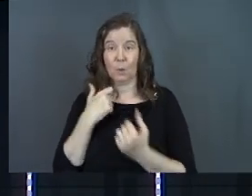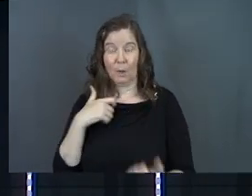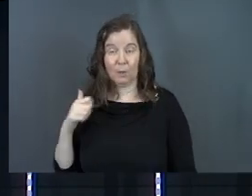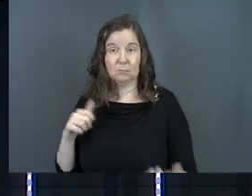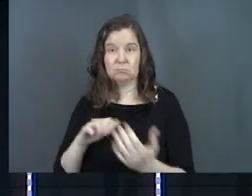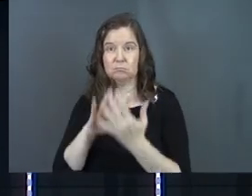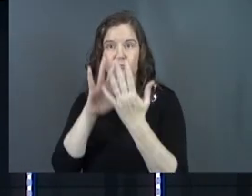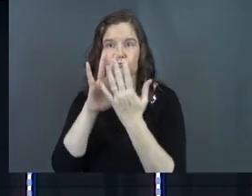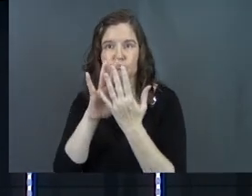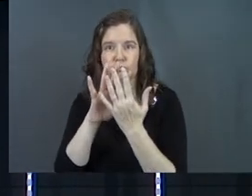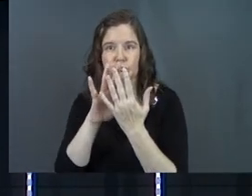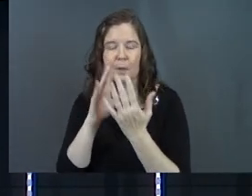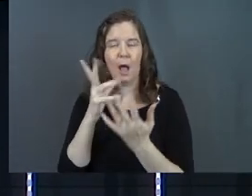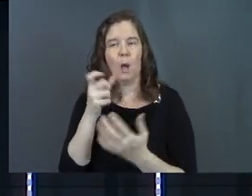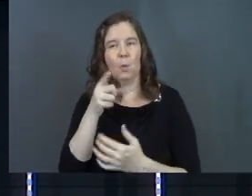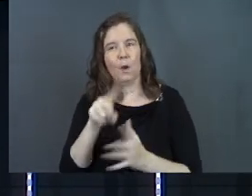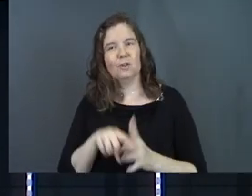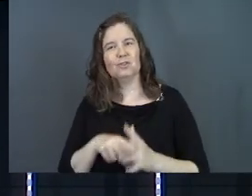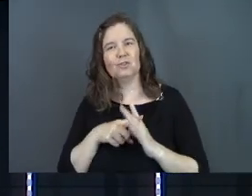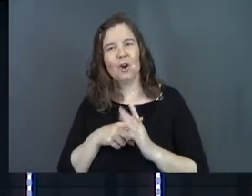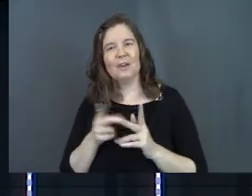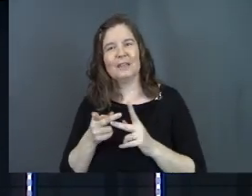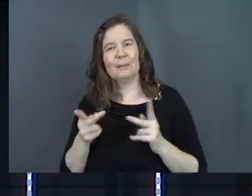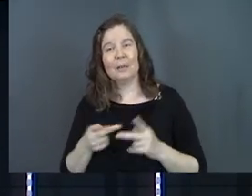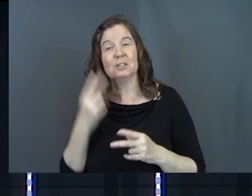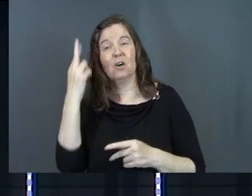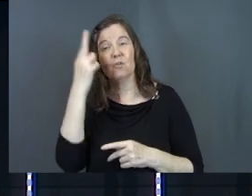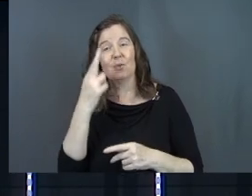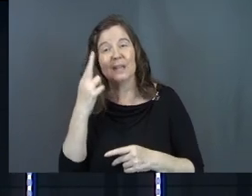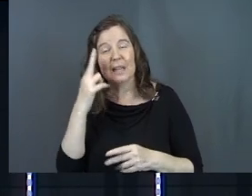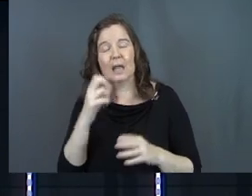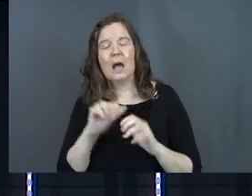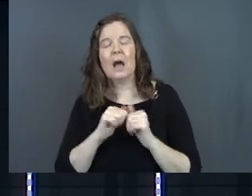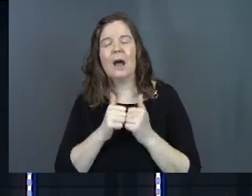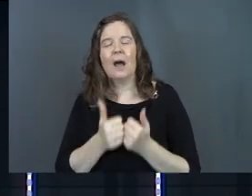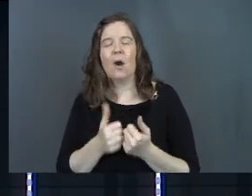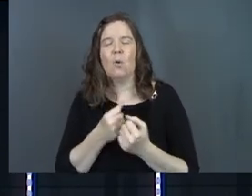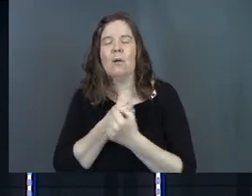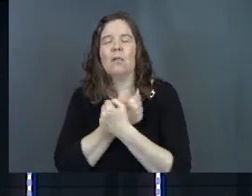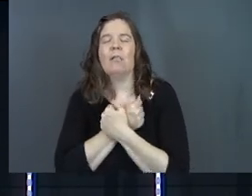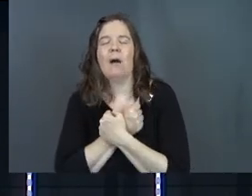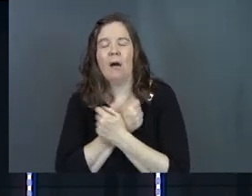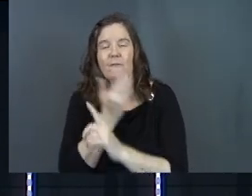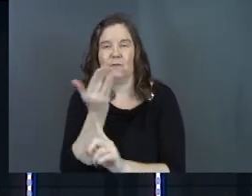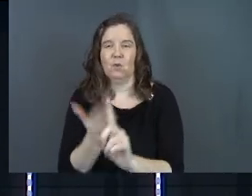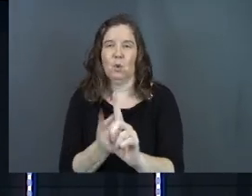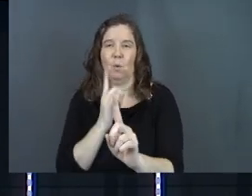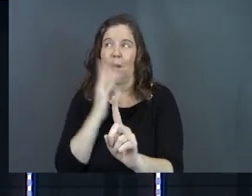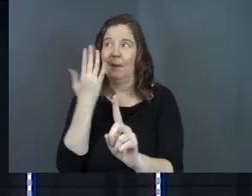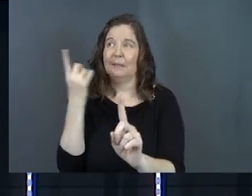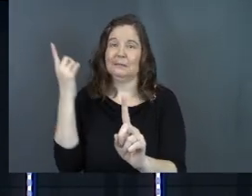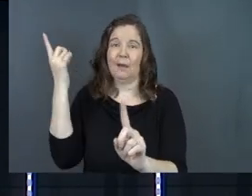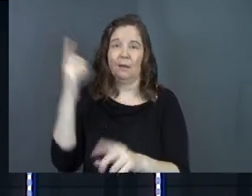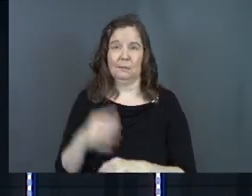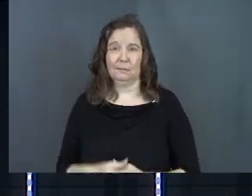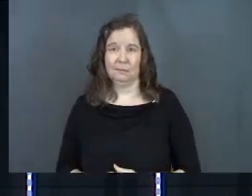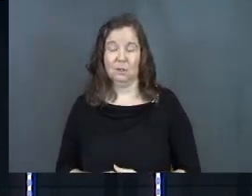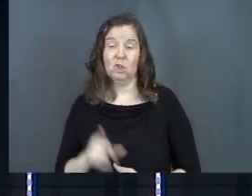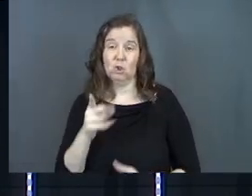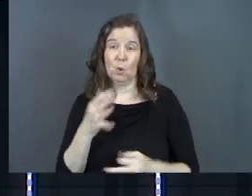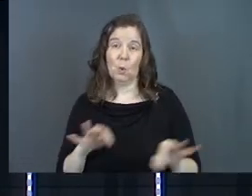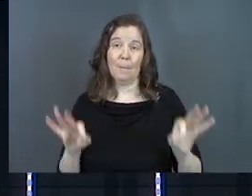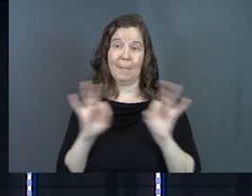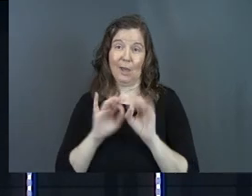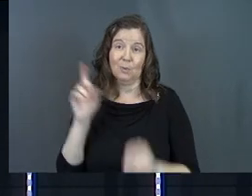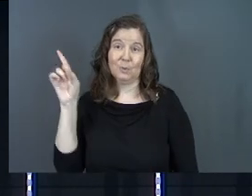business here, I want to start in this place of realizing how loved you are by this God. You